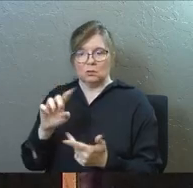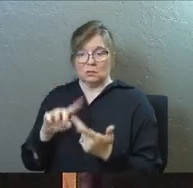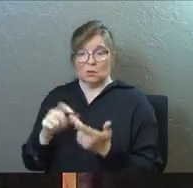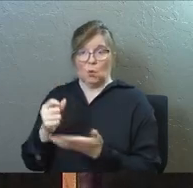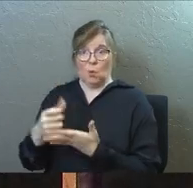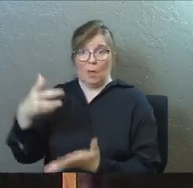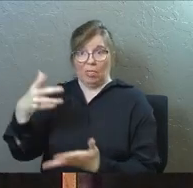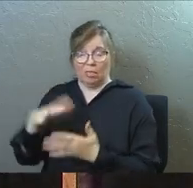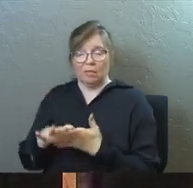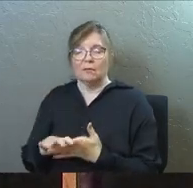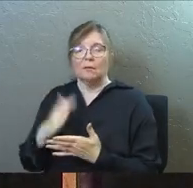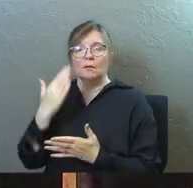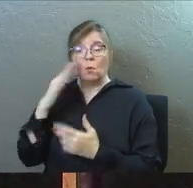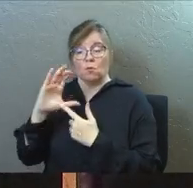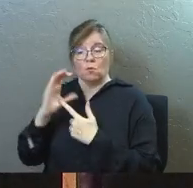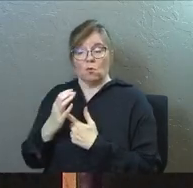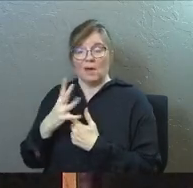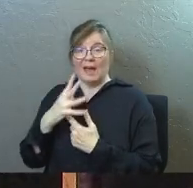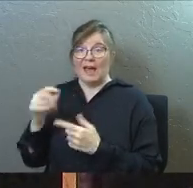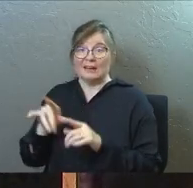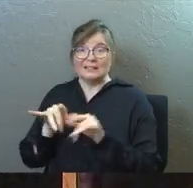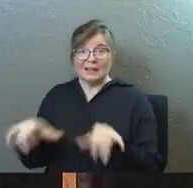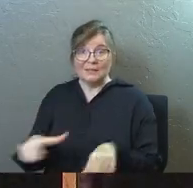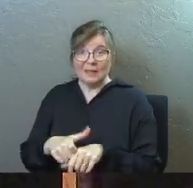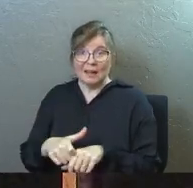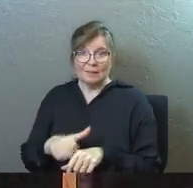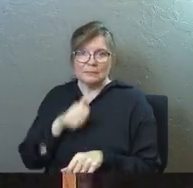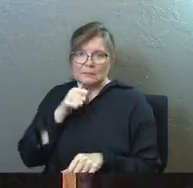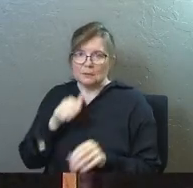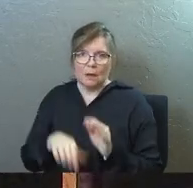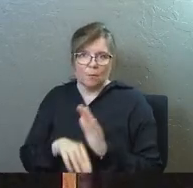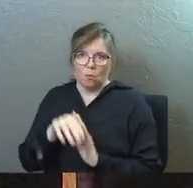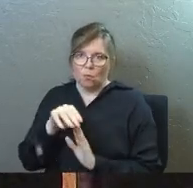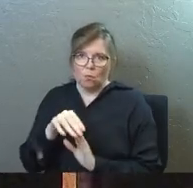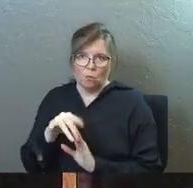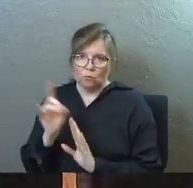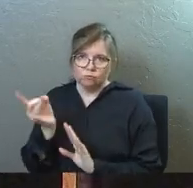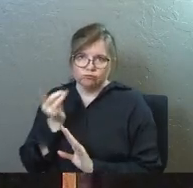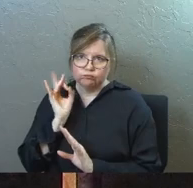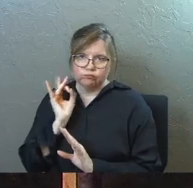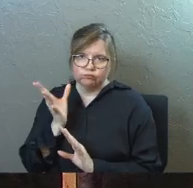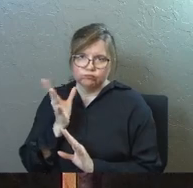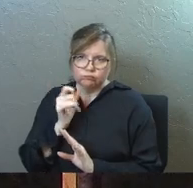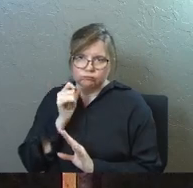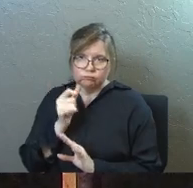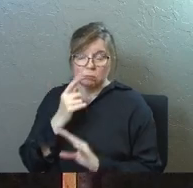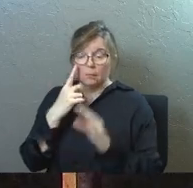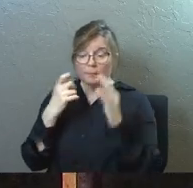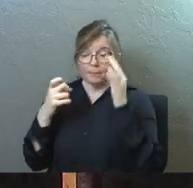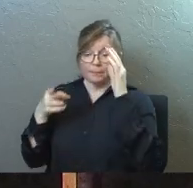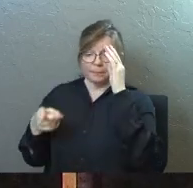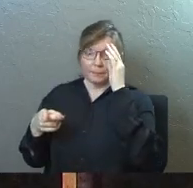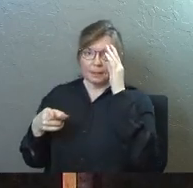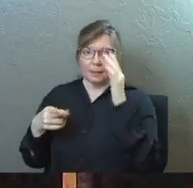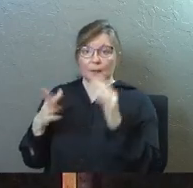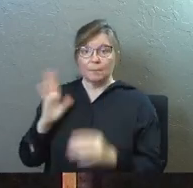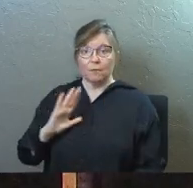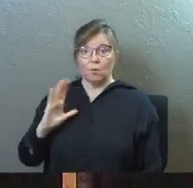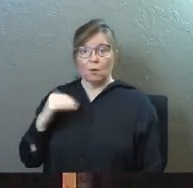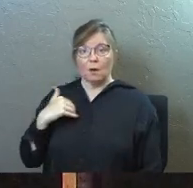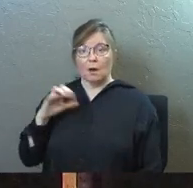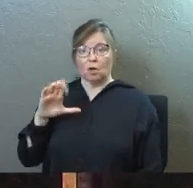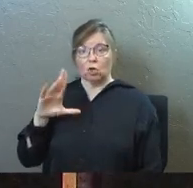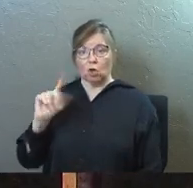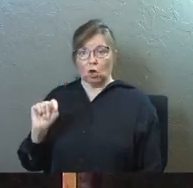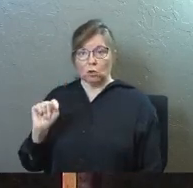culture, but it's also known for its immorality, it's known for its immorality because there was a cult there